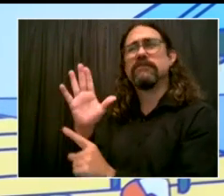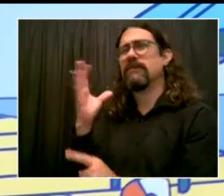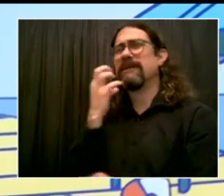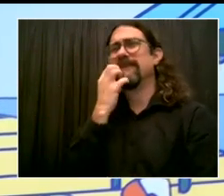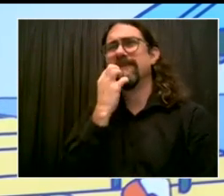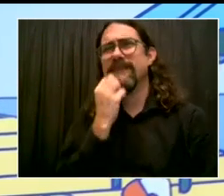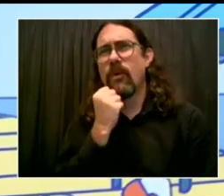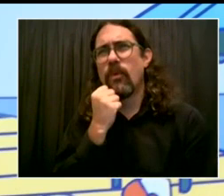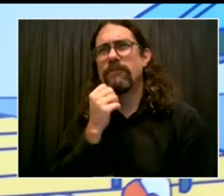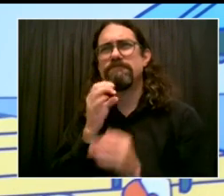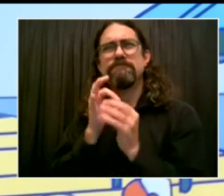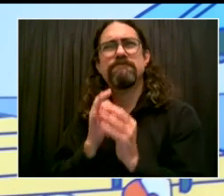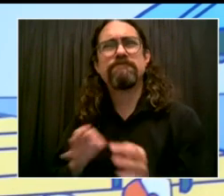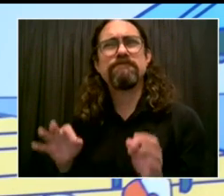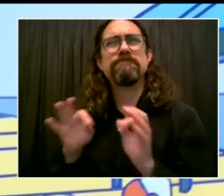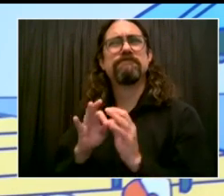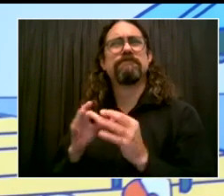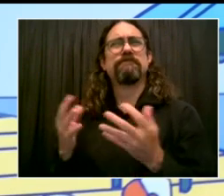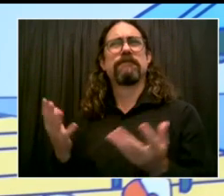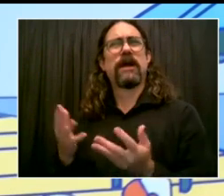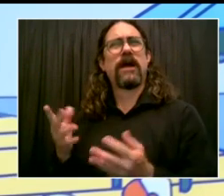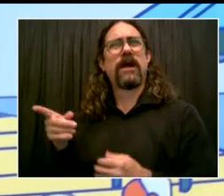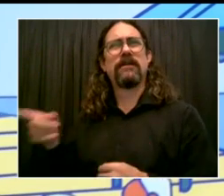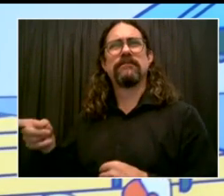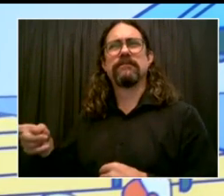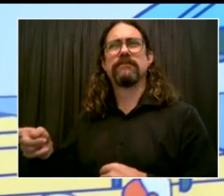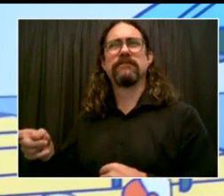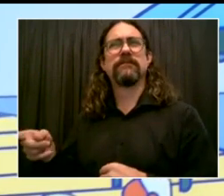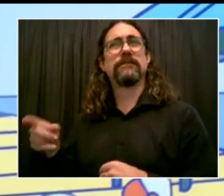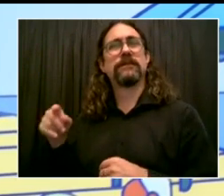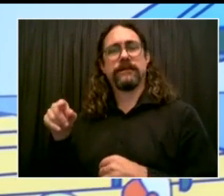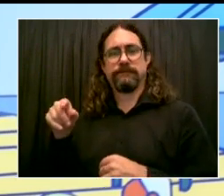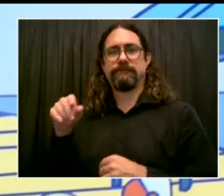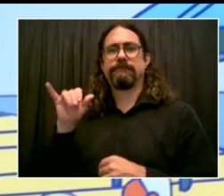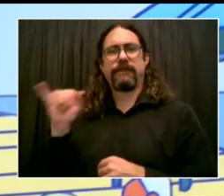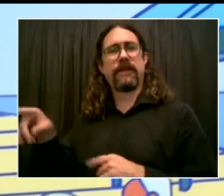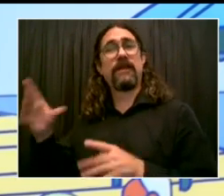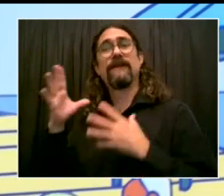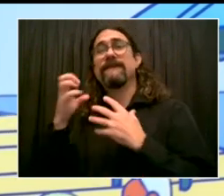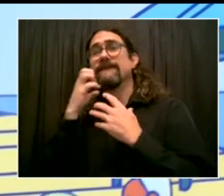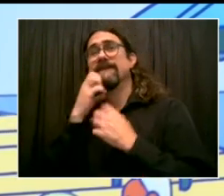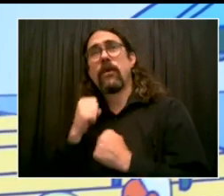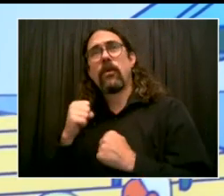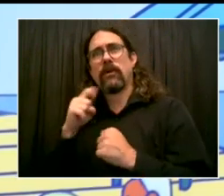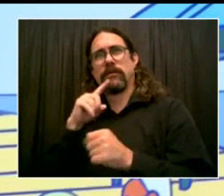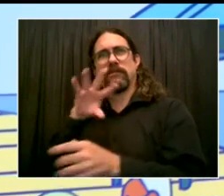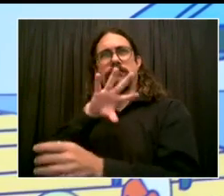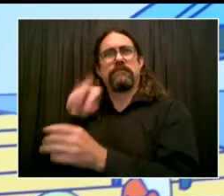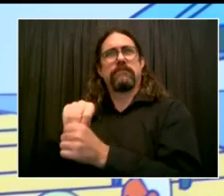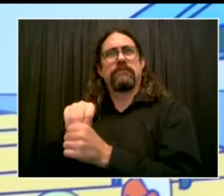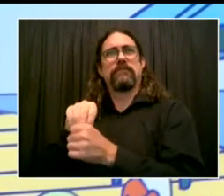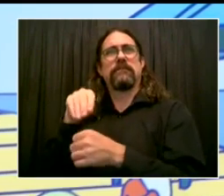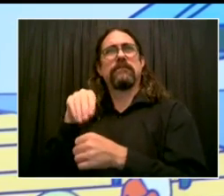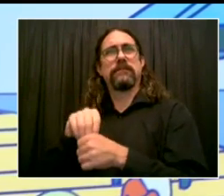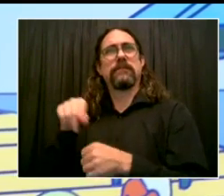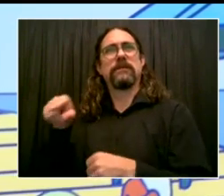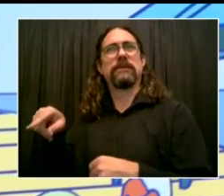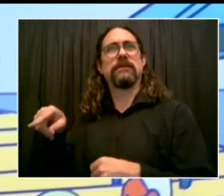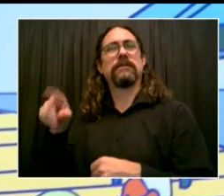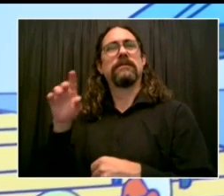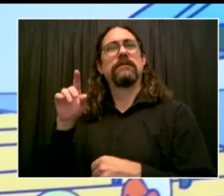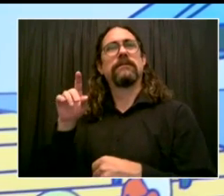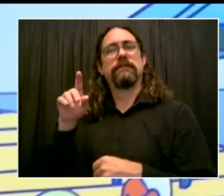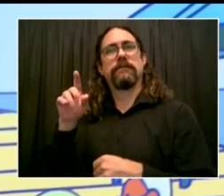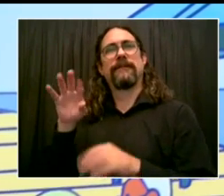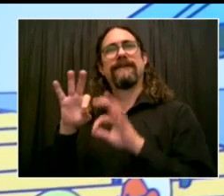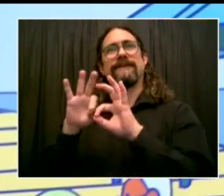for families in moments of crisis and makes sure that justice is served. From this day forward, it be known as the William